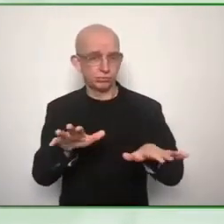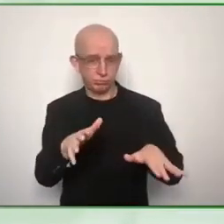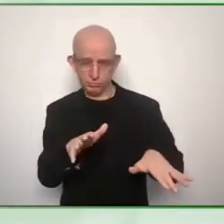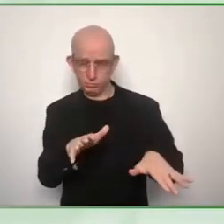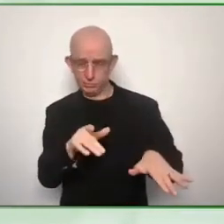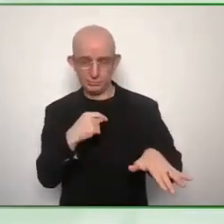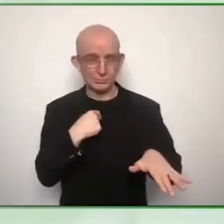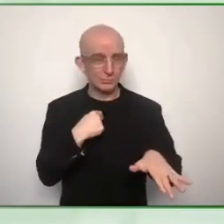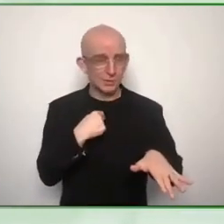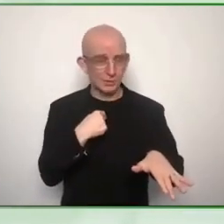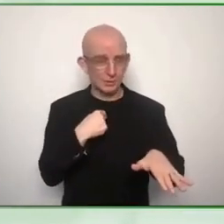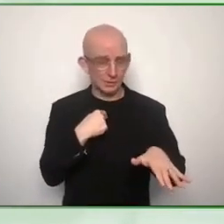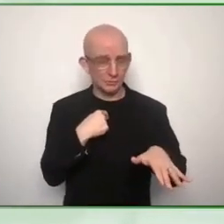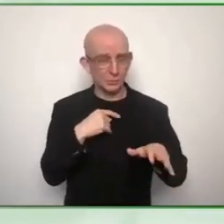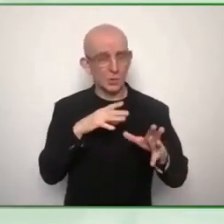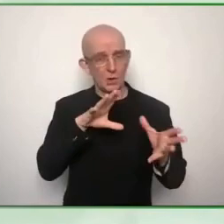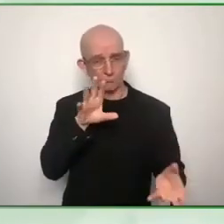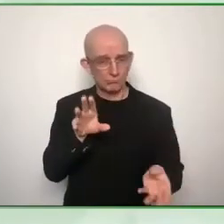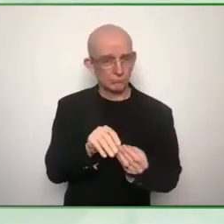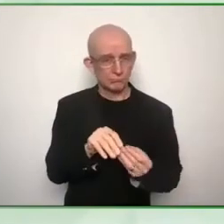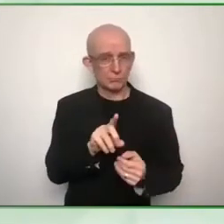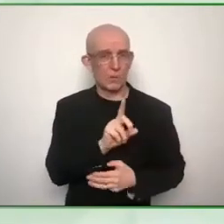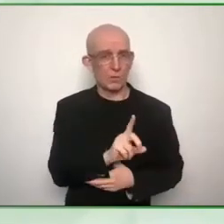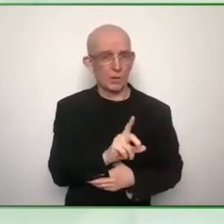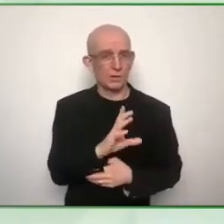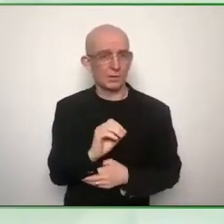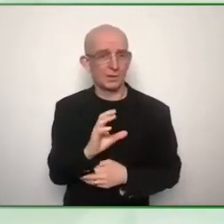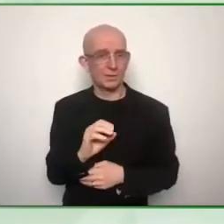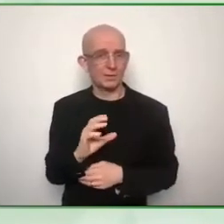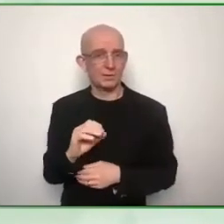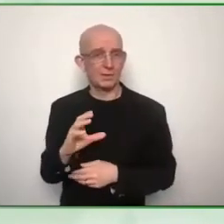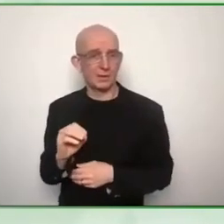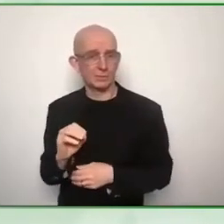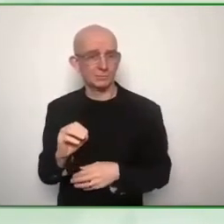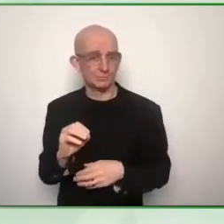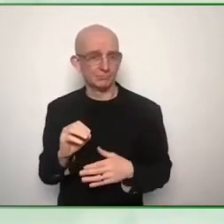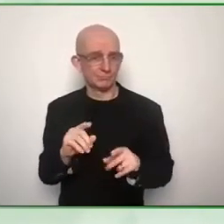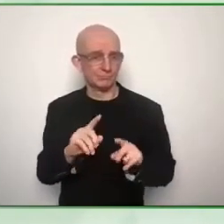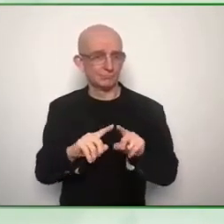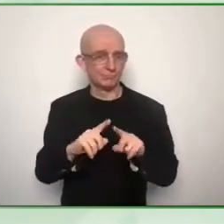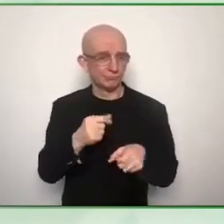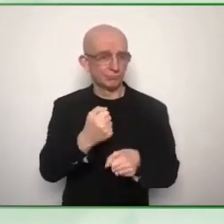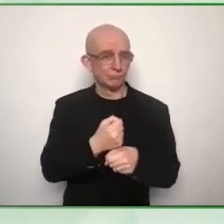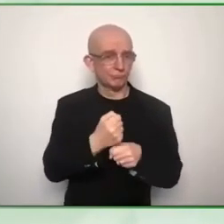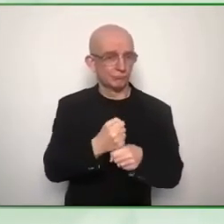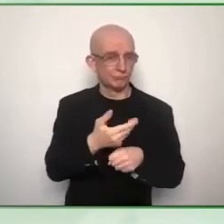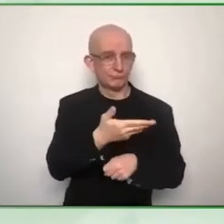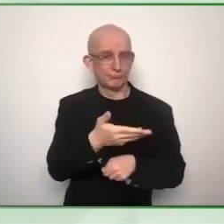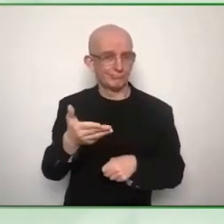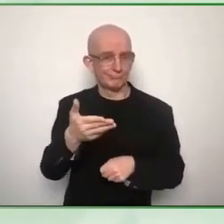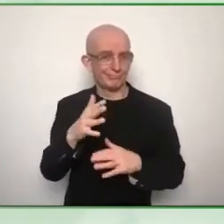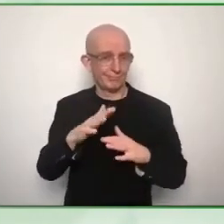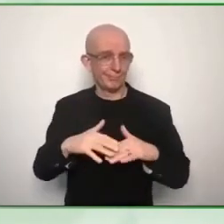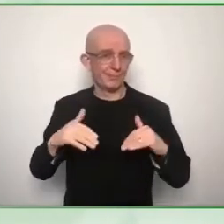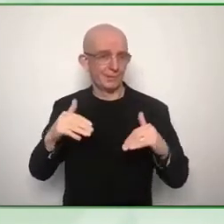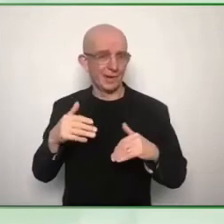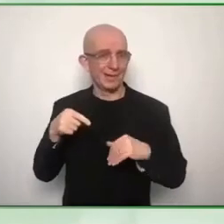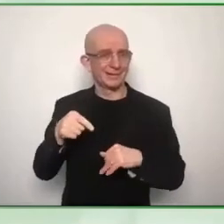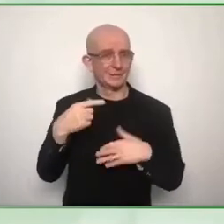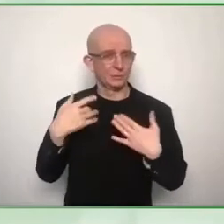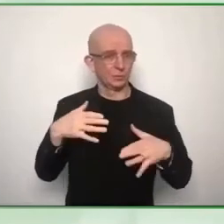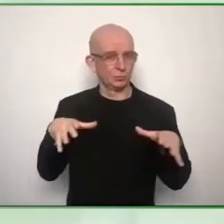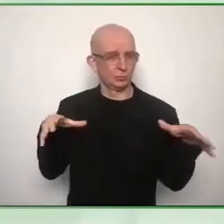project is of course it's a very international project you have reached out to other countries to other governments and it's all common uh creative